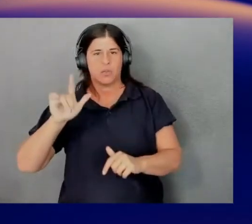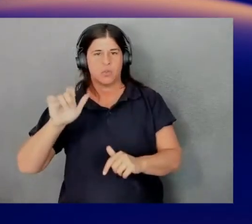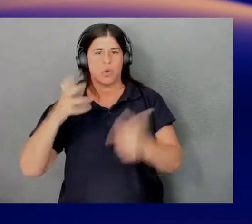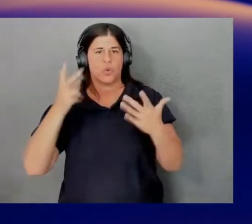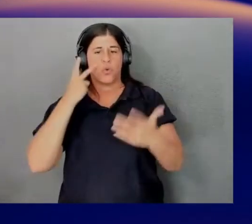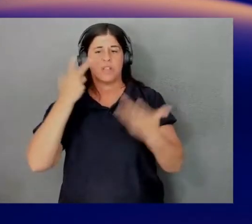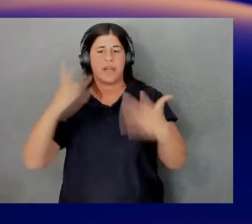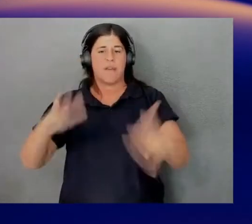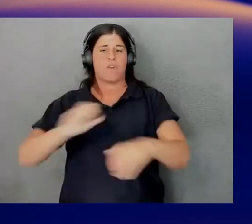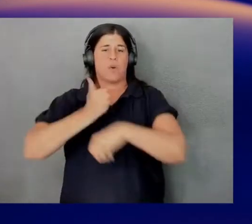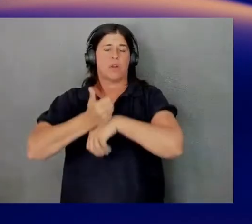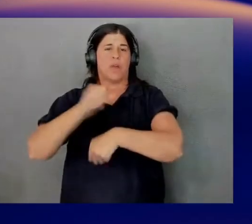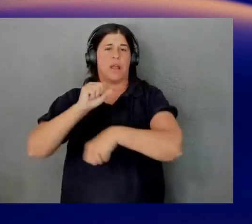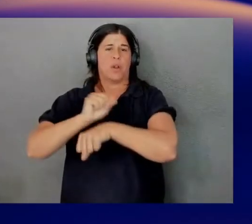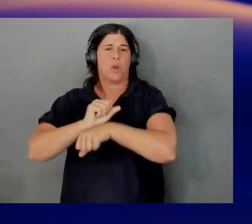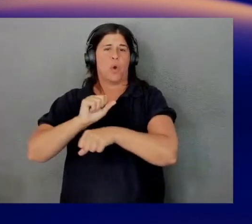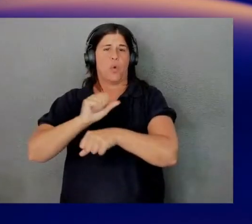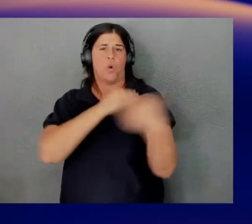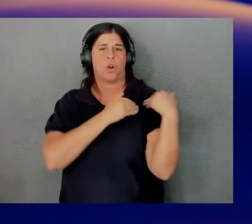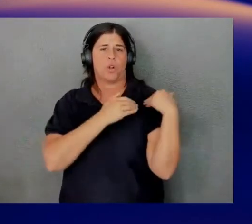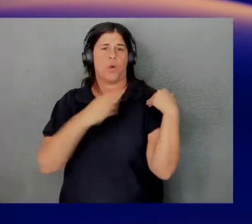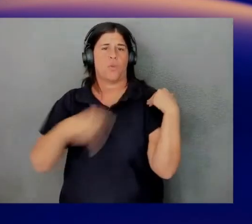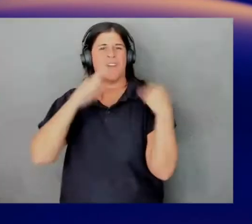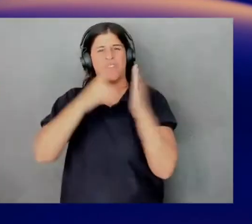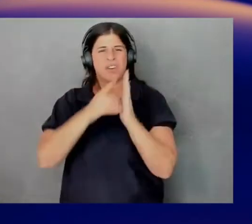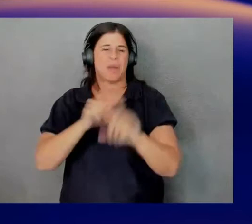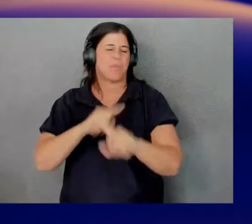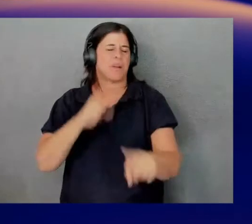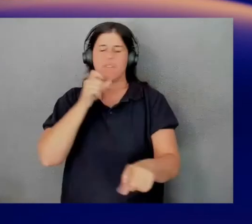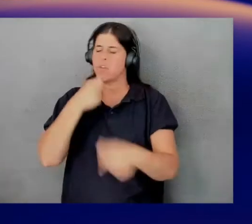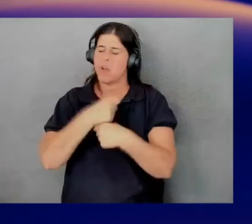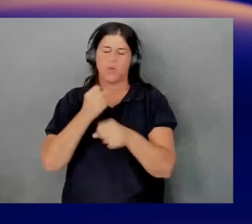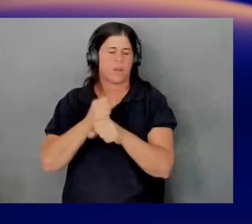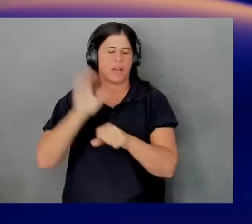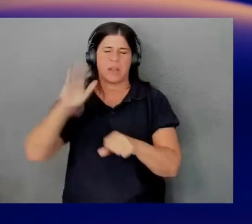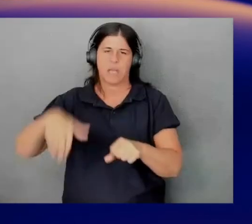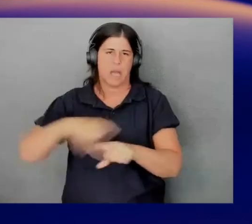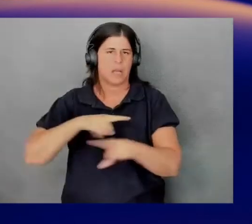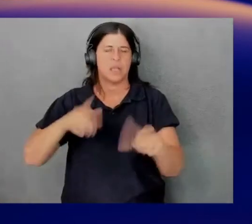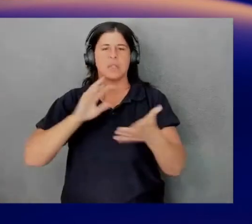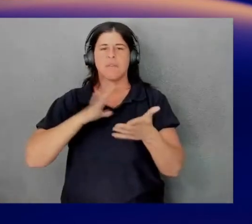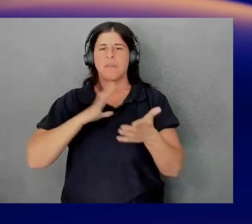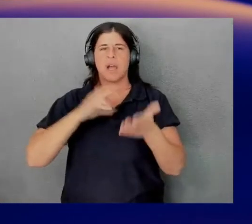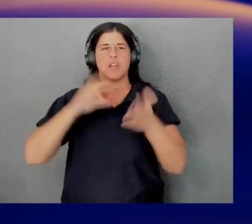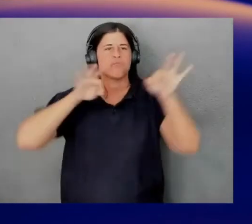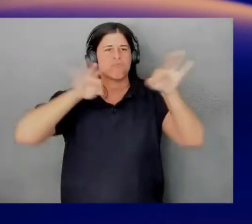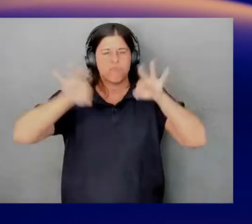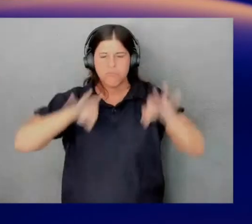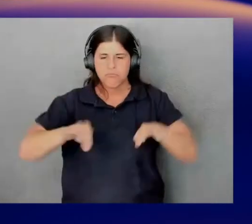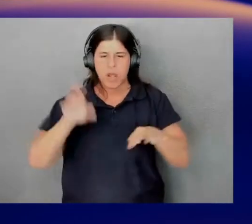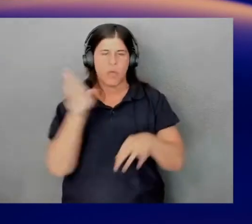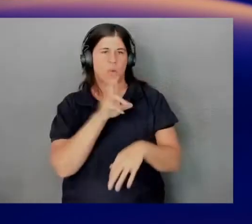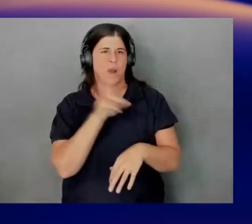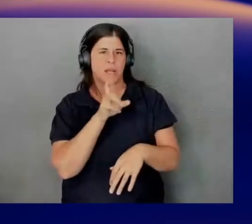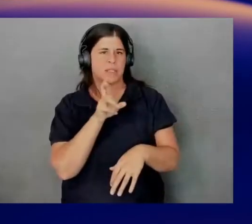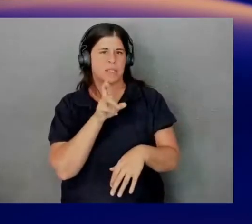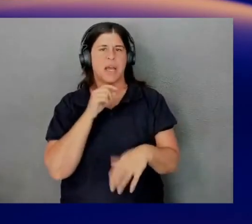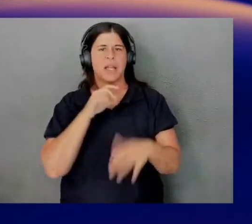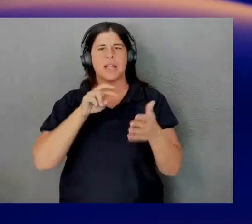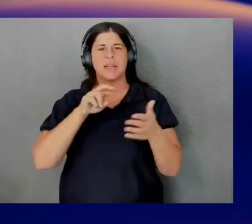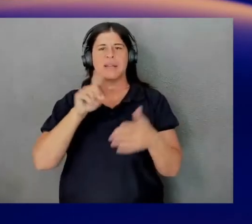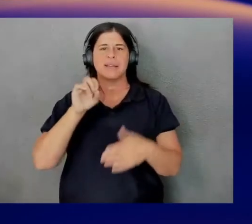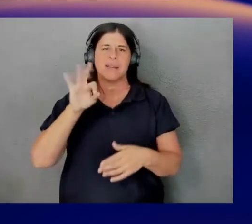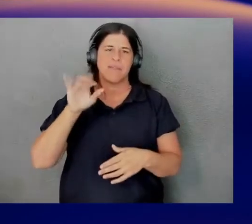here for demo purposes, but if you haven't created a workload ever, you can define your workload up here in the right-hand side. Just define workload. Hey,